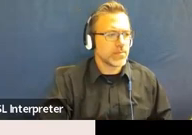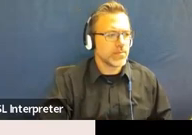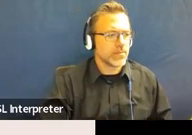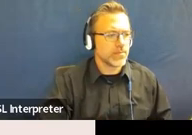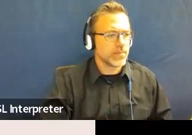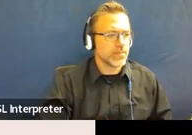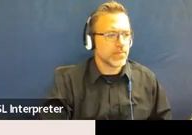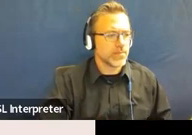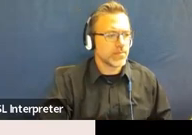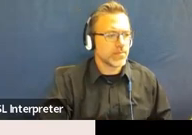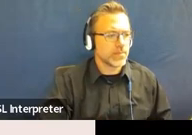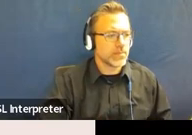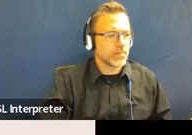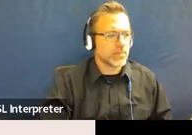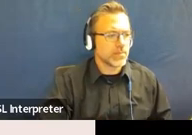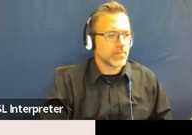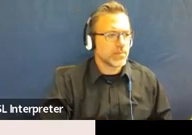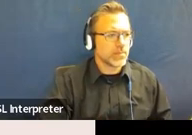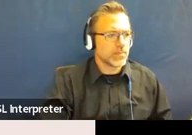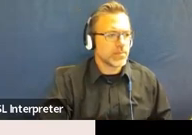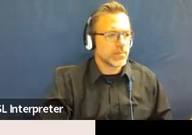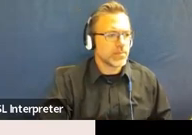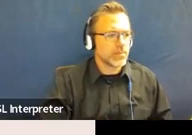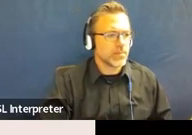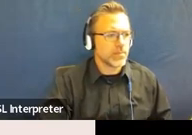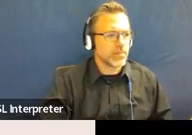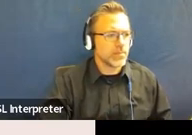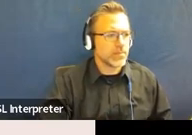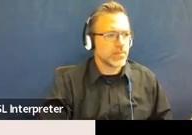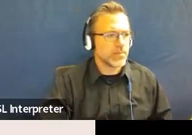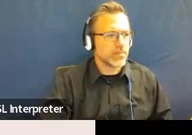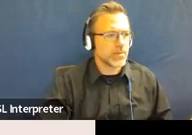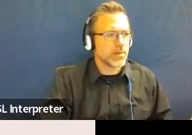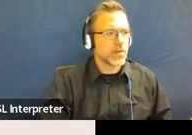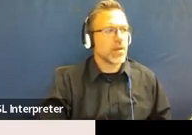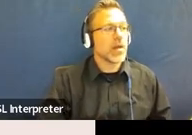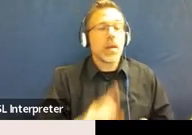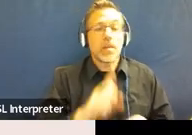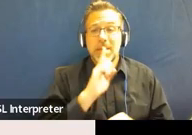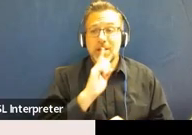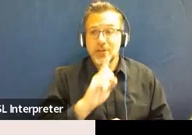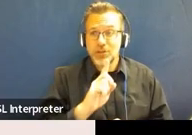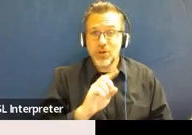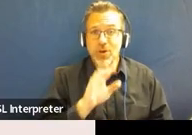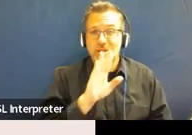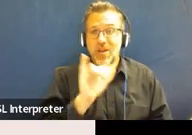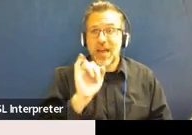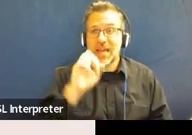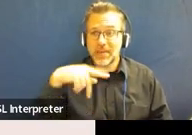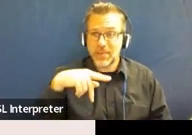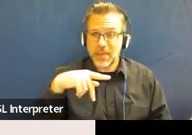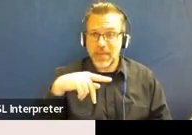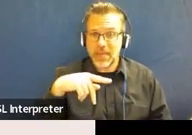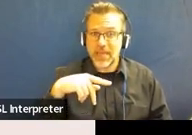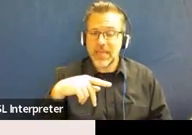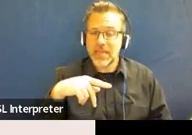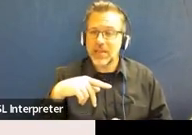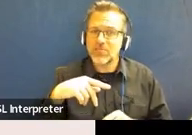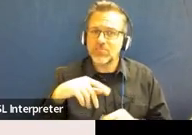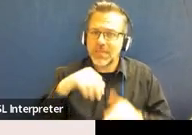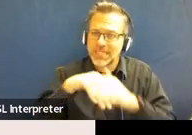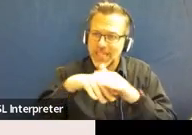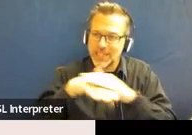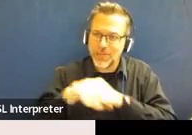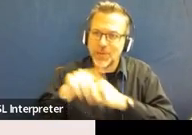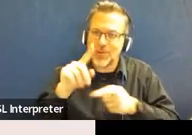So you want to make sure that the child's IEP is accessible to the teacher, which, of course, includes all of the regular ed